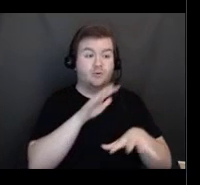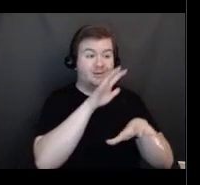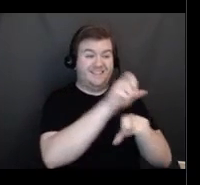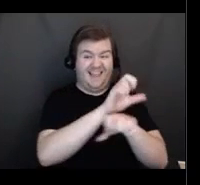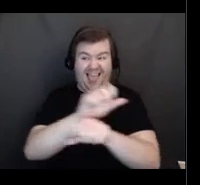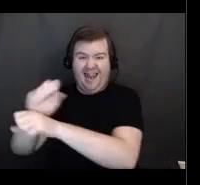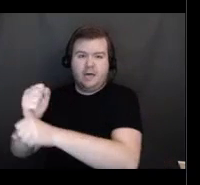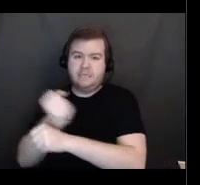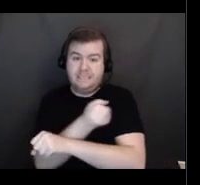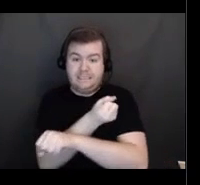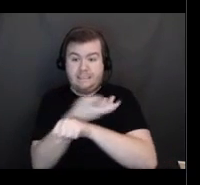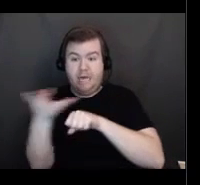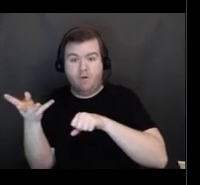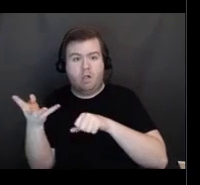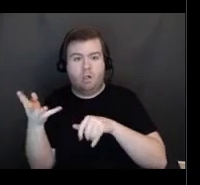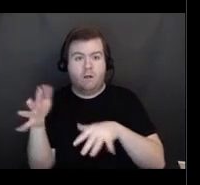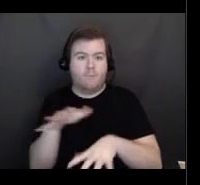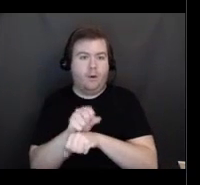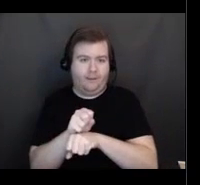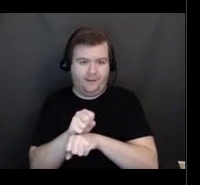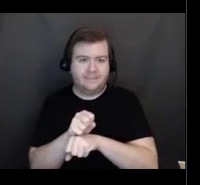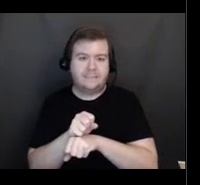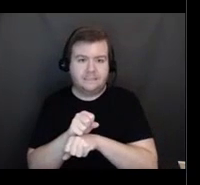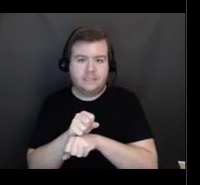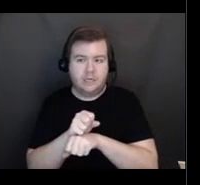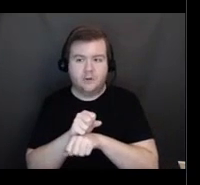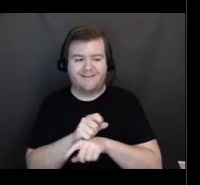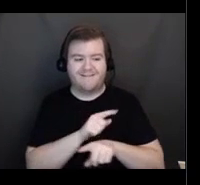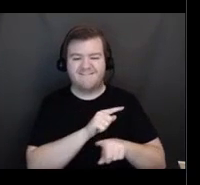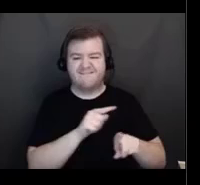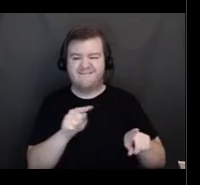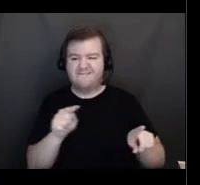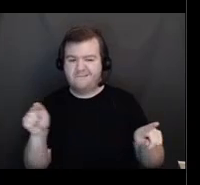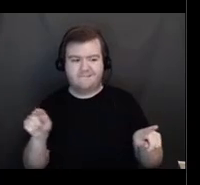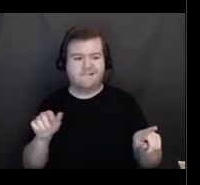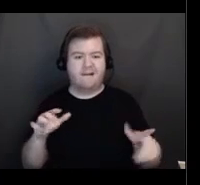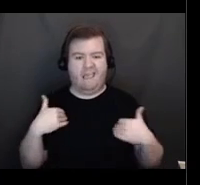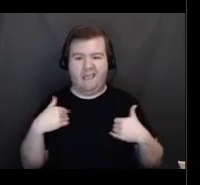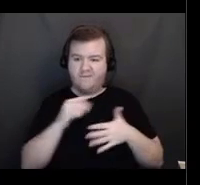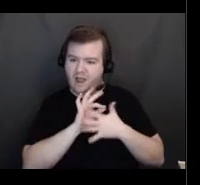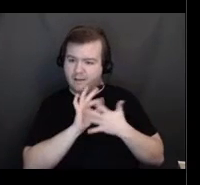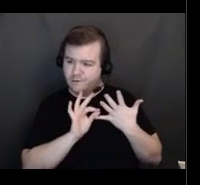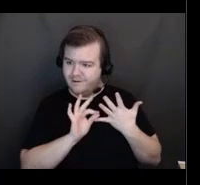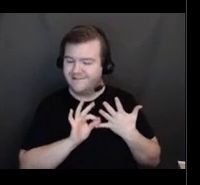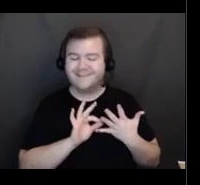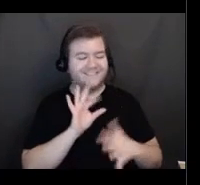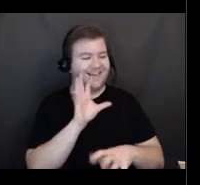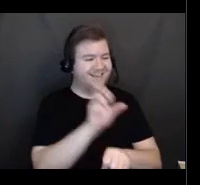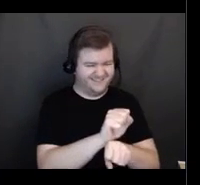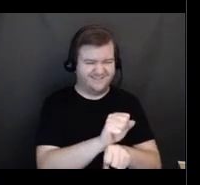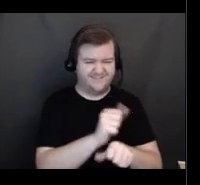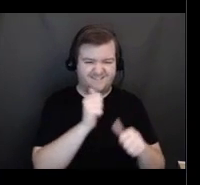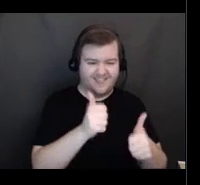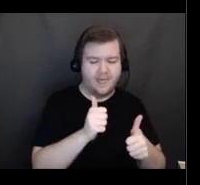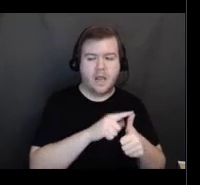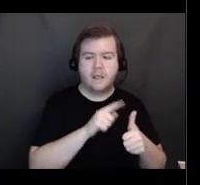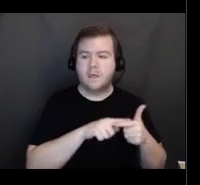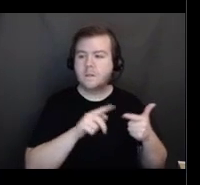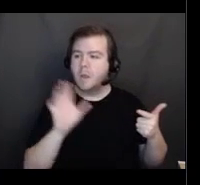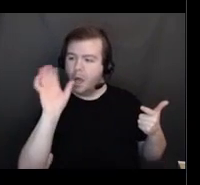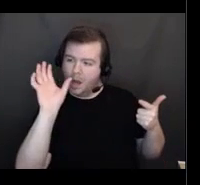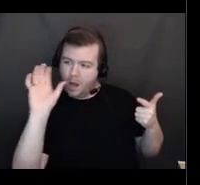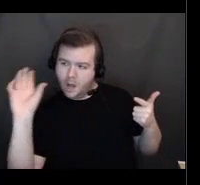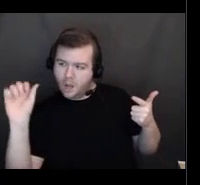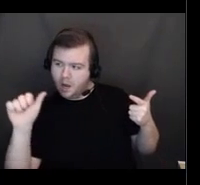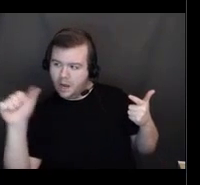a slot that they're eligible to make their appointment and they make the appointment. And then, you know,